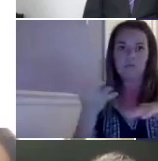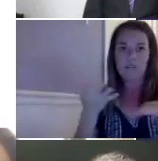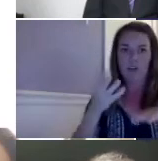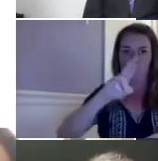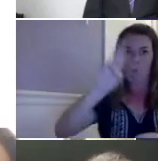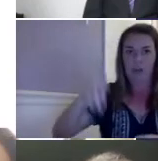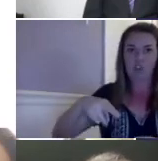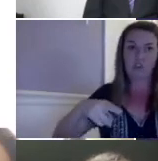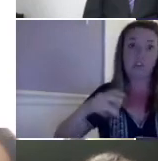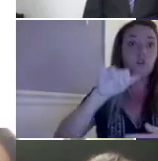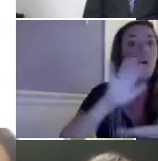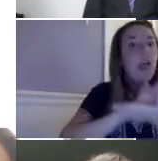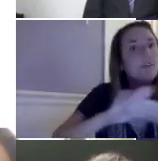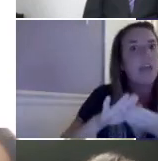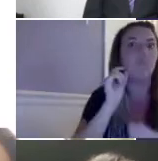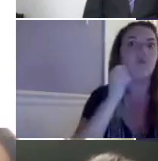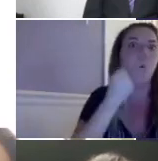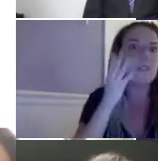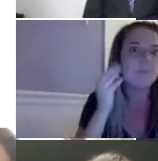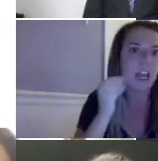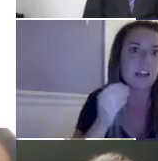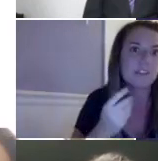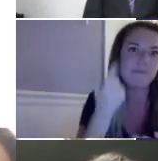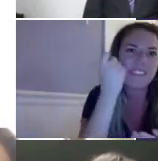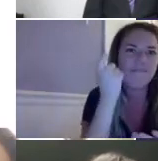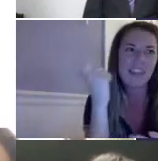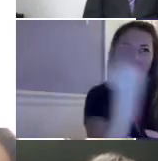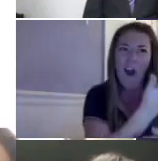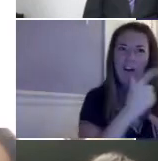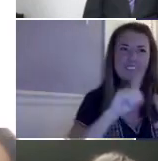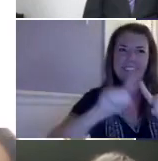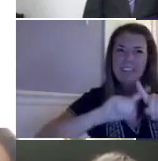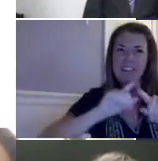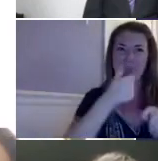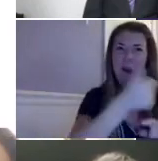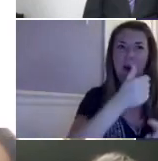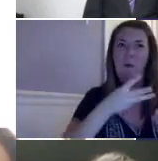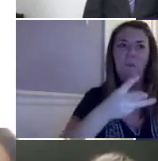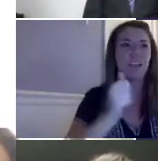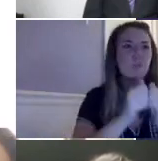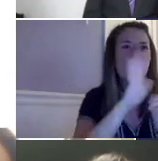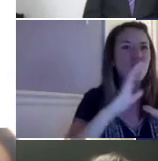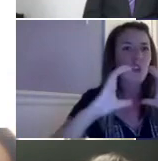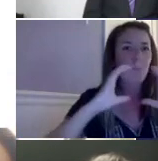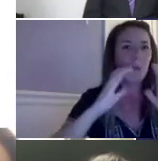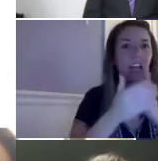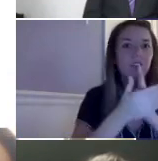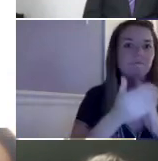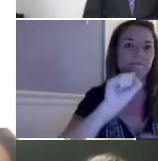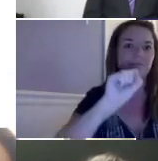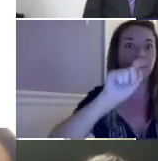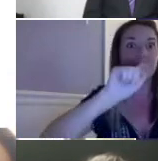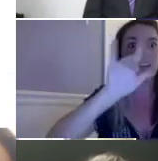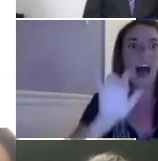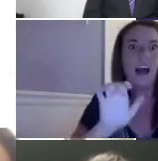And then I ended up meeting two deaf vets here in Rochester, which was really nice and a really cool experience. And everyone has their own